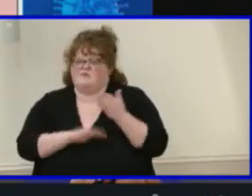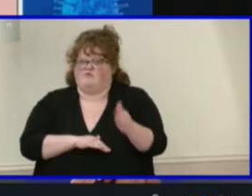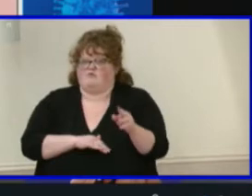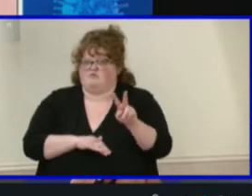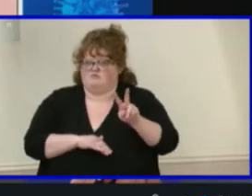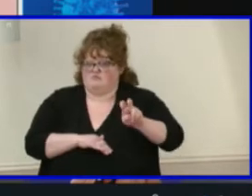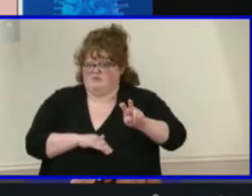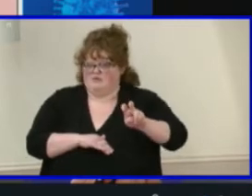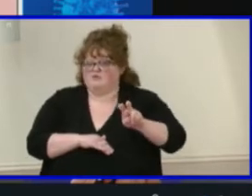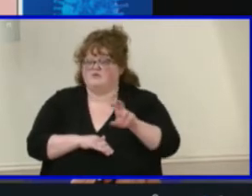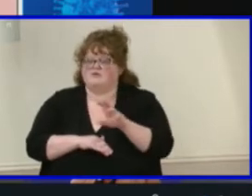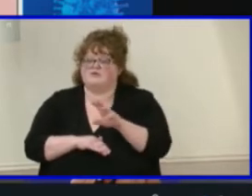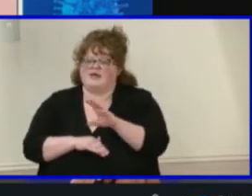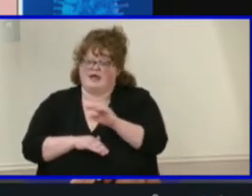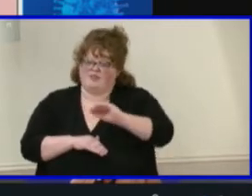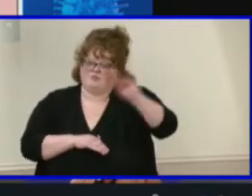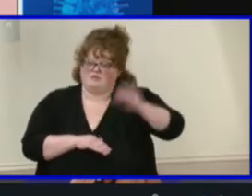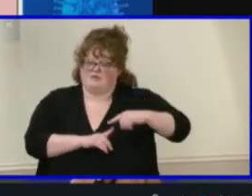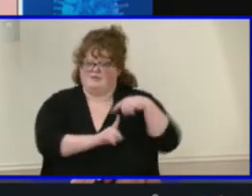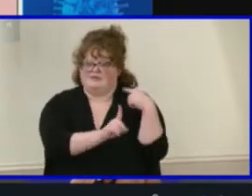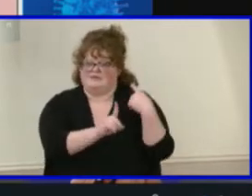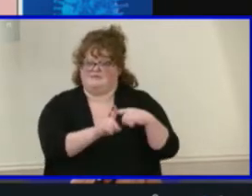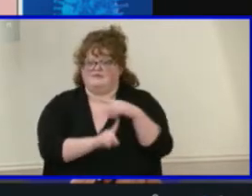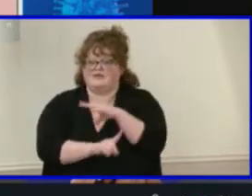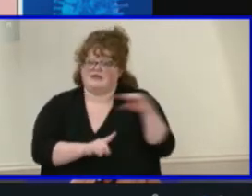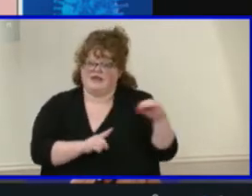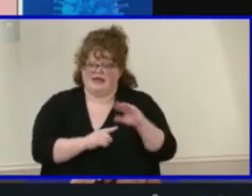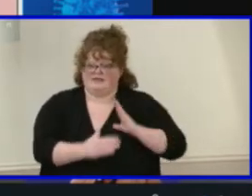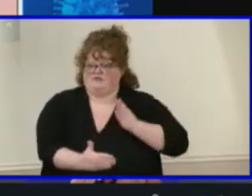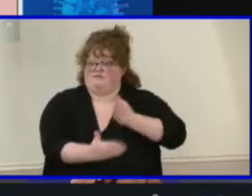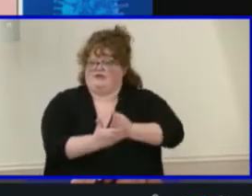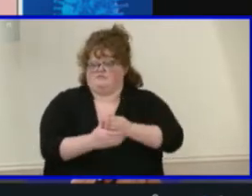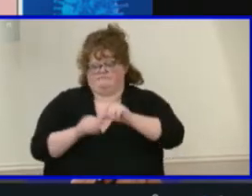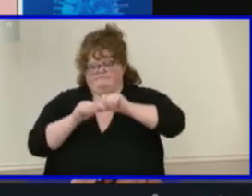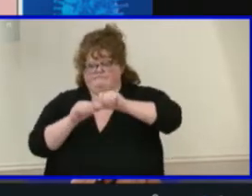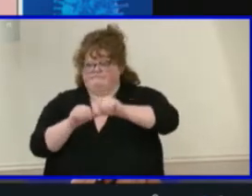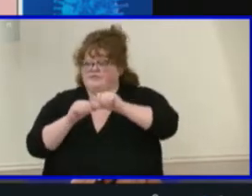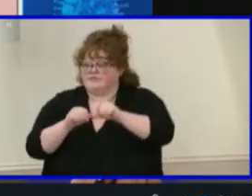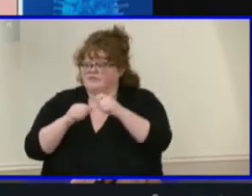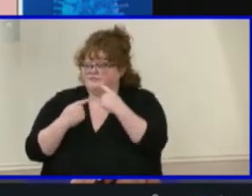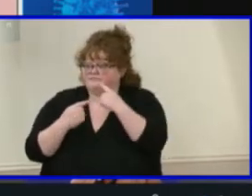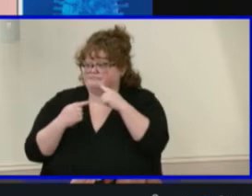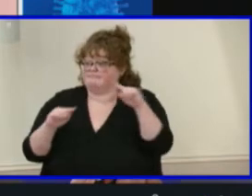positivity and our mitigating interventions continue to work well in our schools.